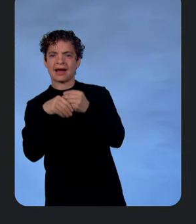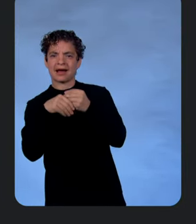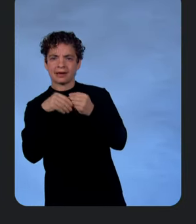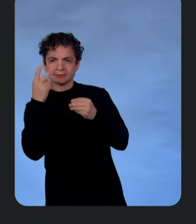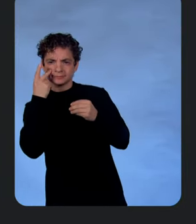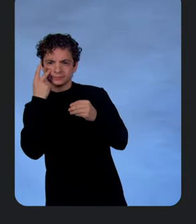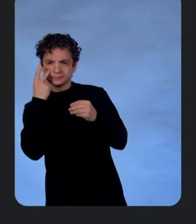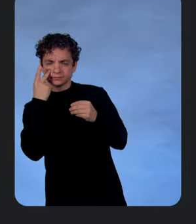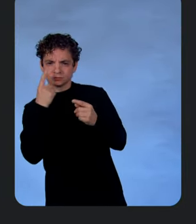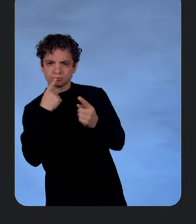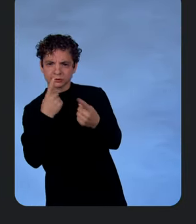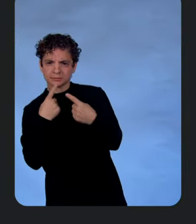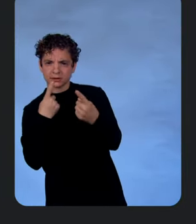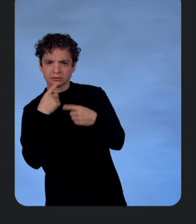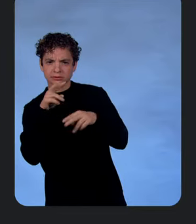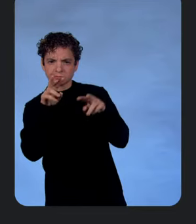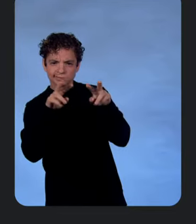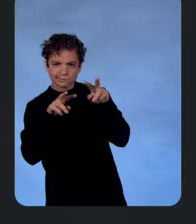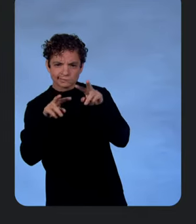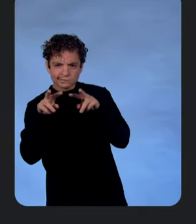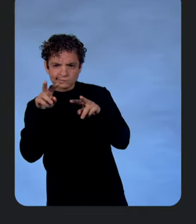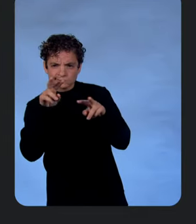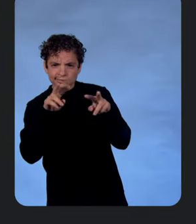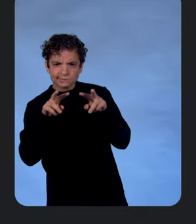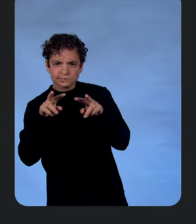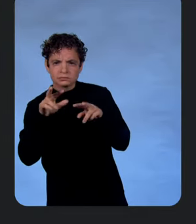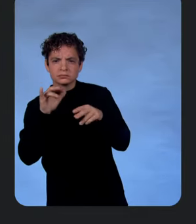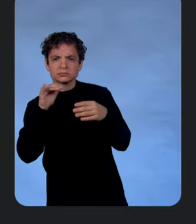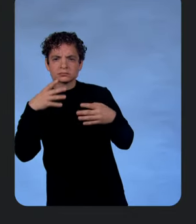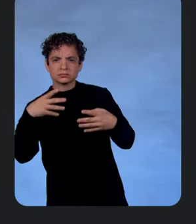Let's look at the responses. Get those.